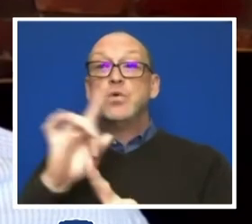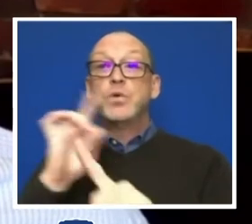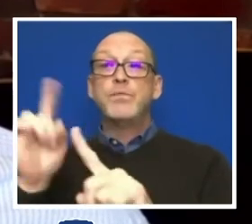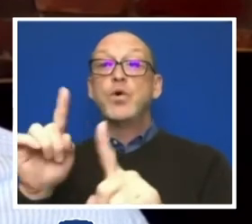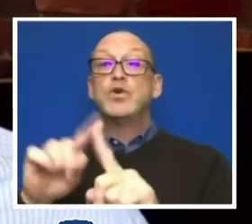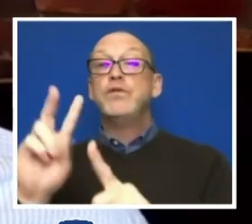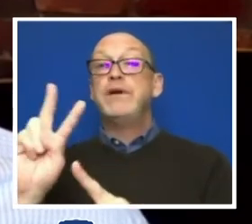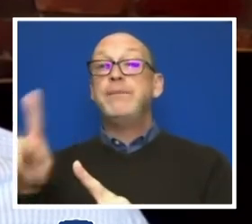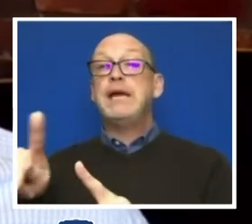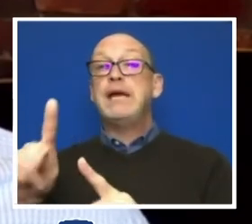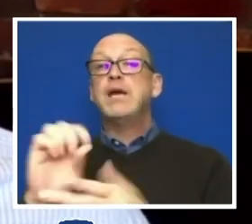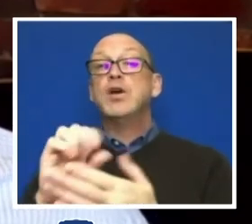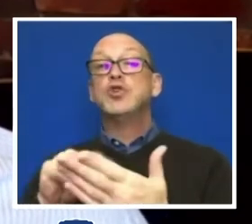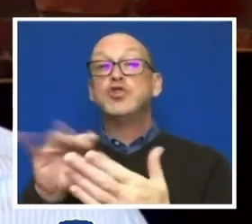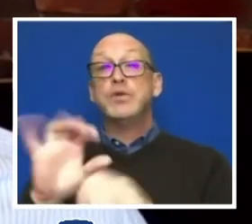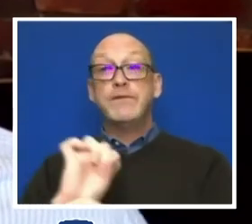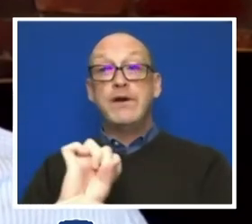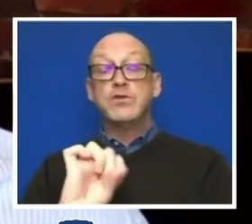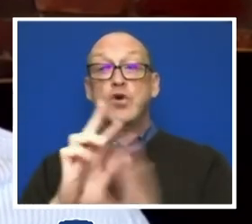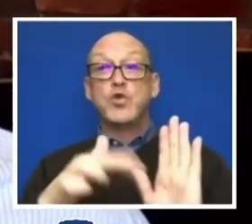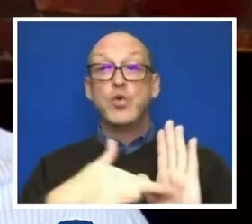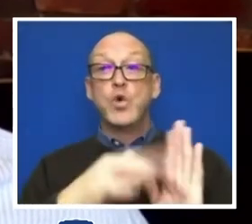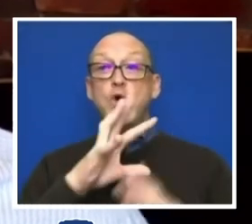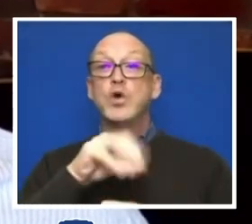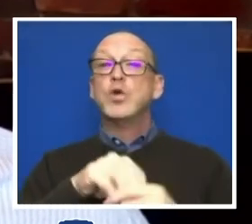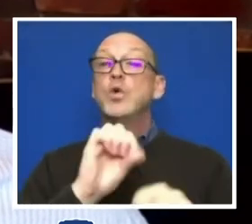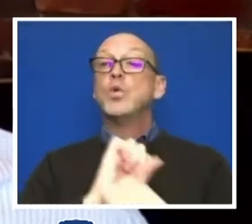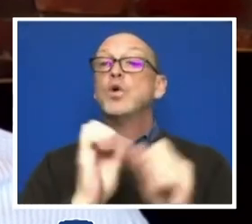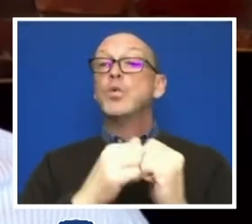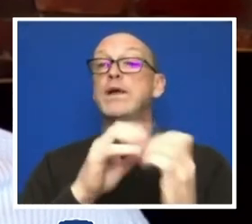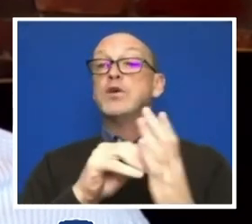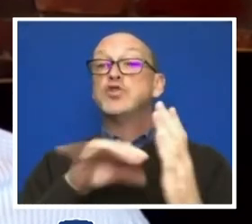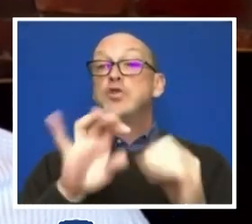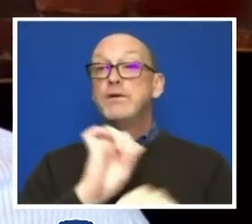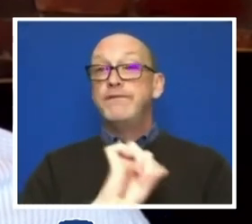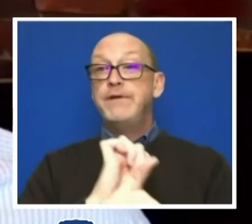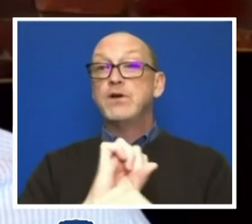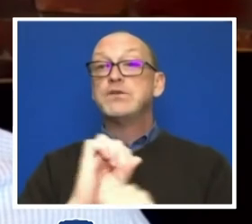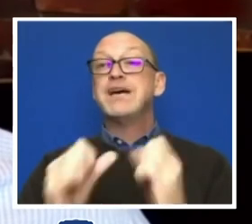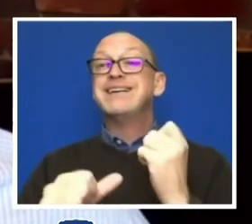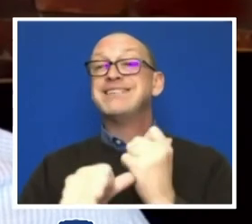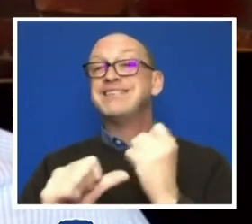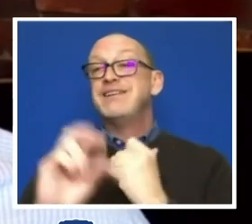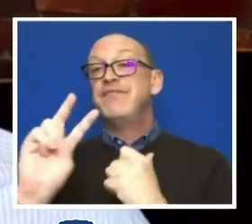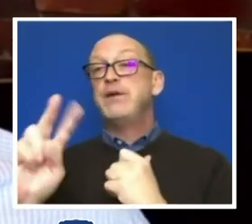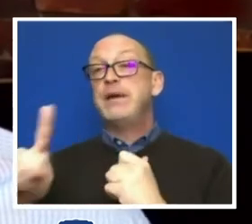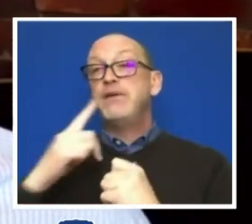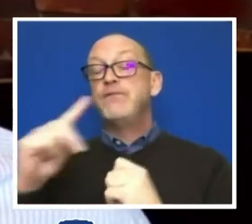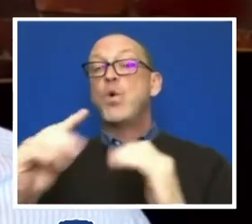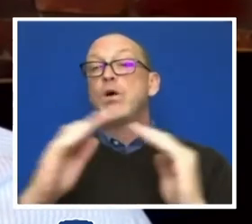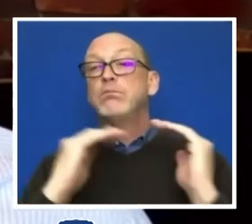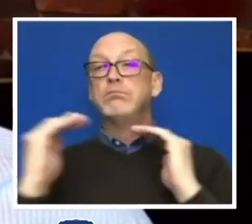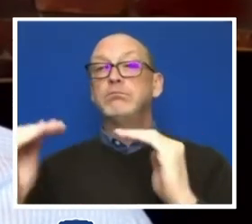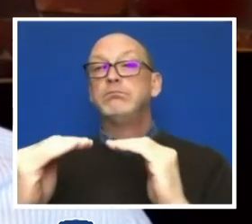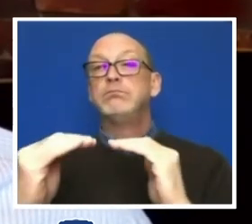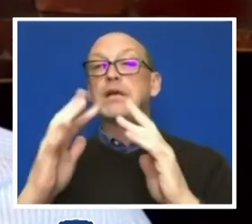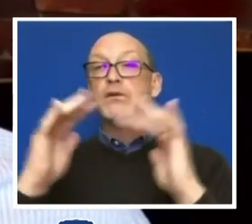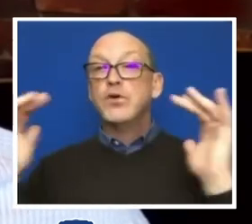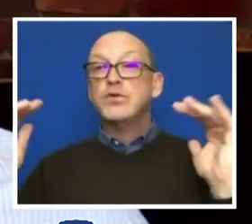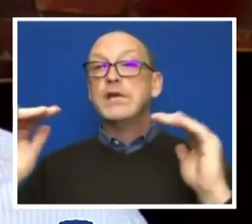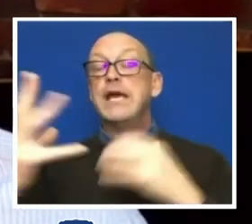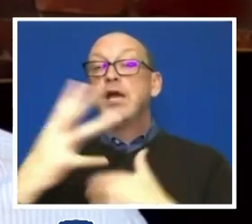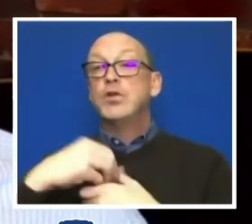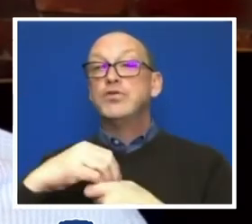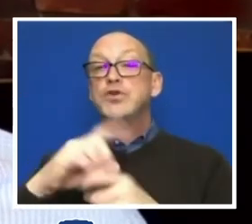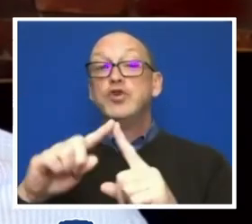Affairs. This person's role will include working with the Student Affairs Assistant Vice President for Diversity, Equity, and Inclusion to support the recruitment